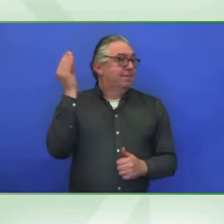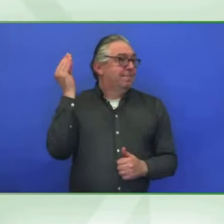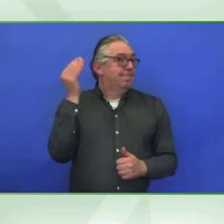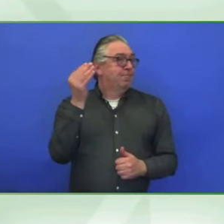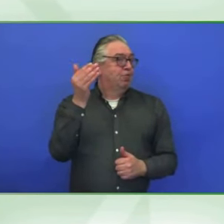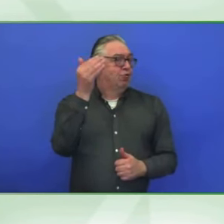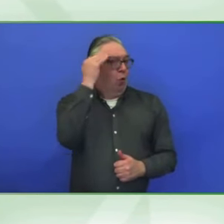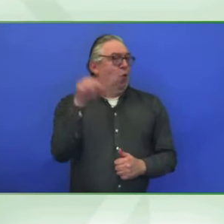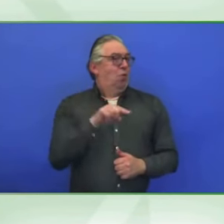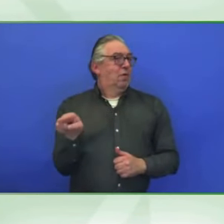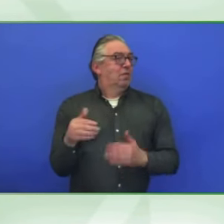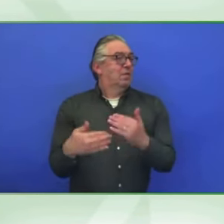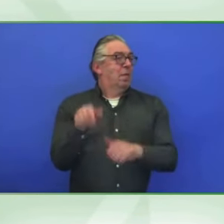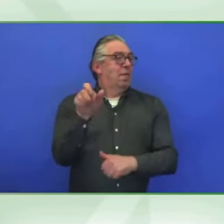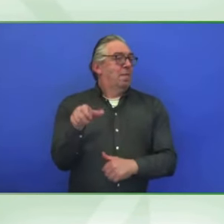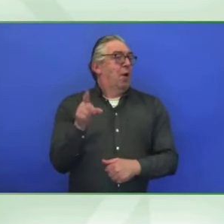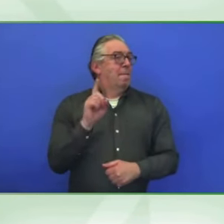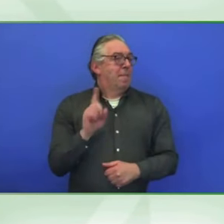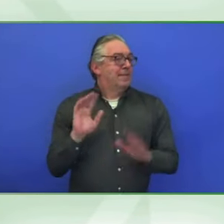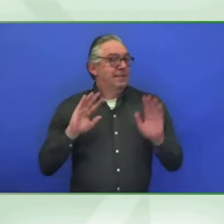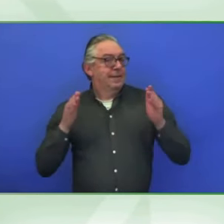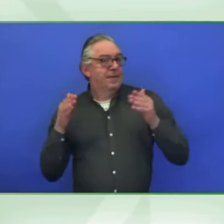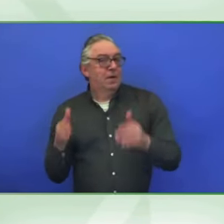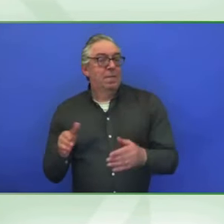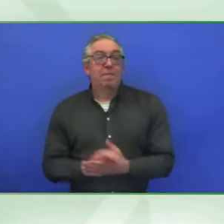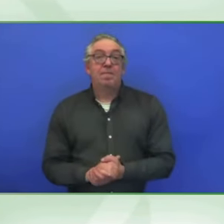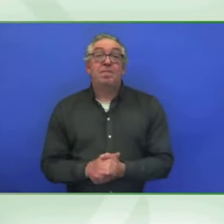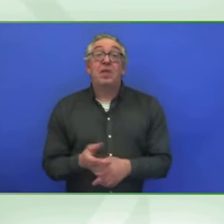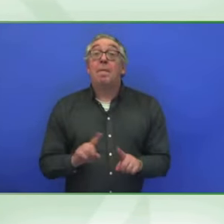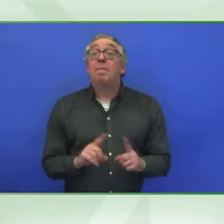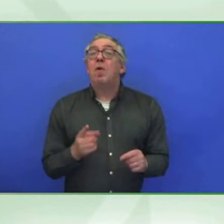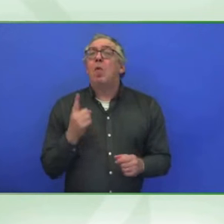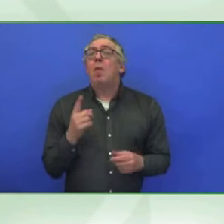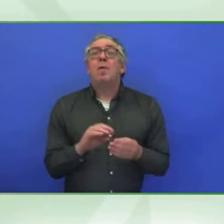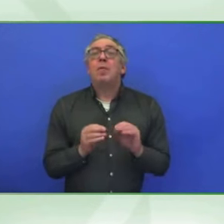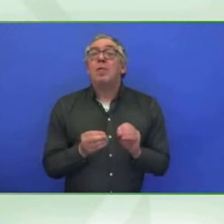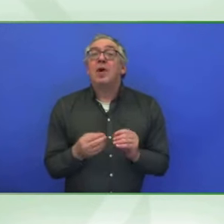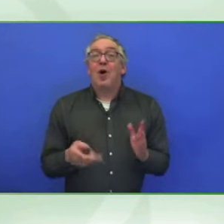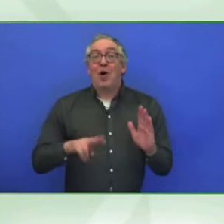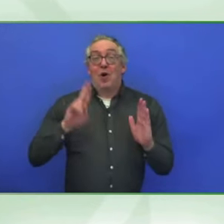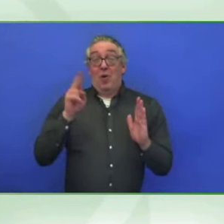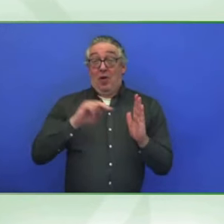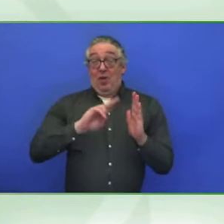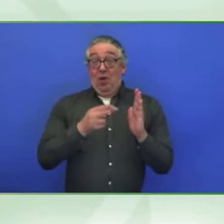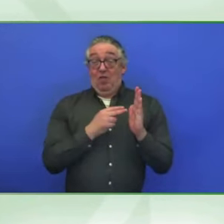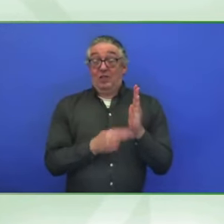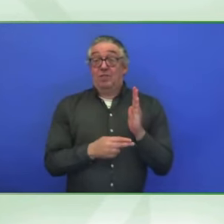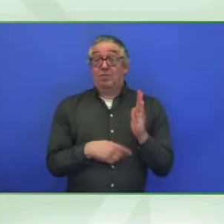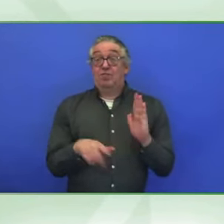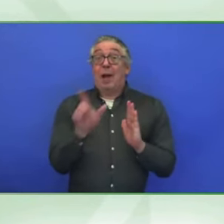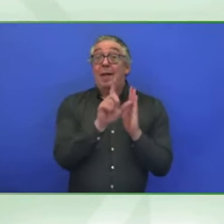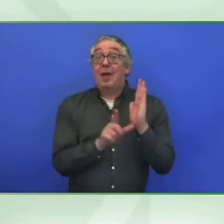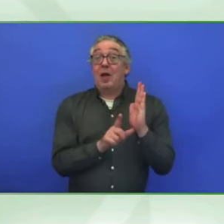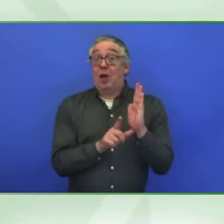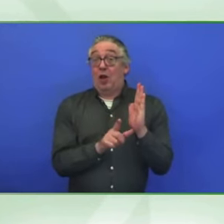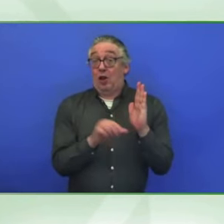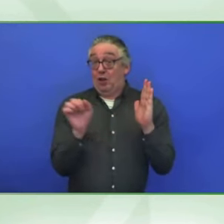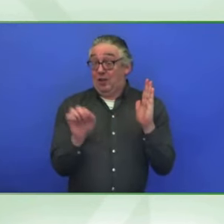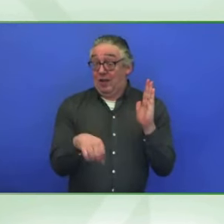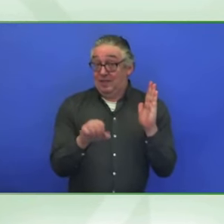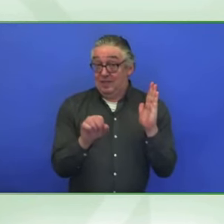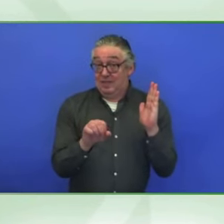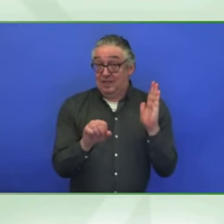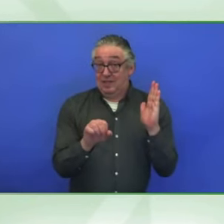the, convention is a legal document. It's, it, um, requires a change of mentality